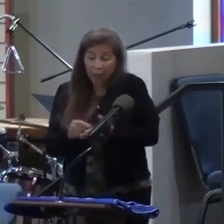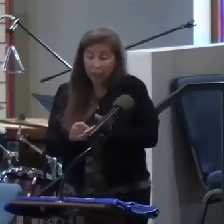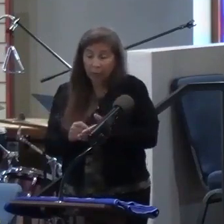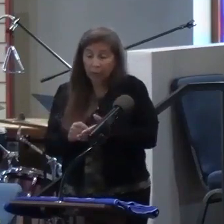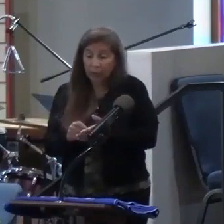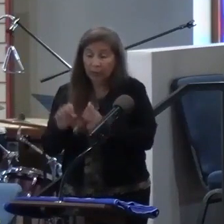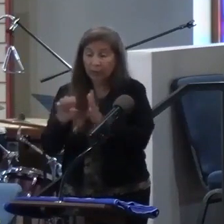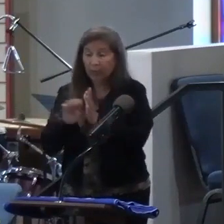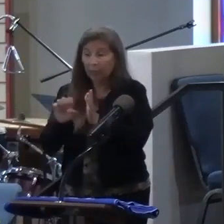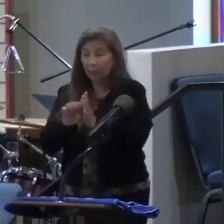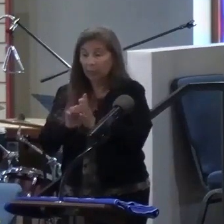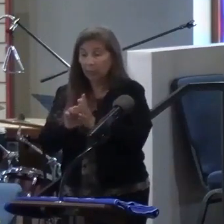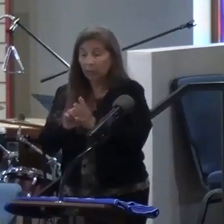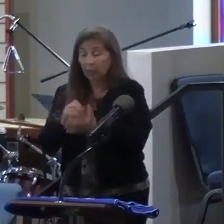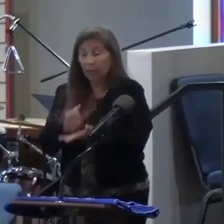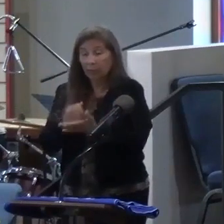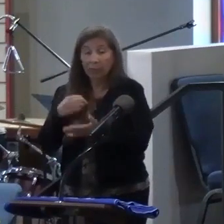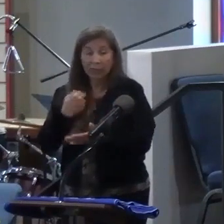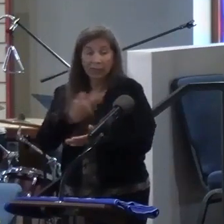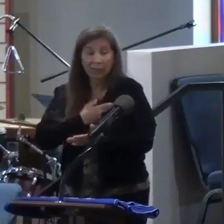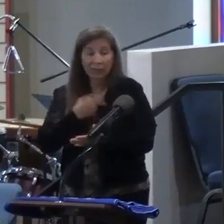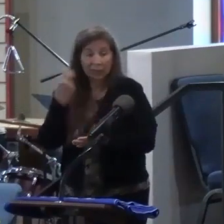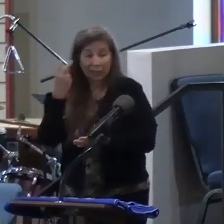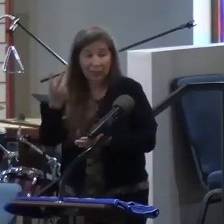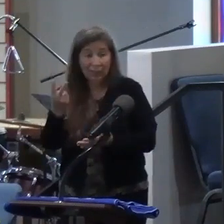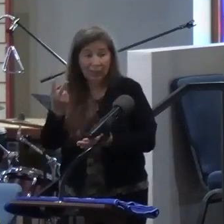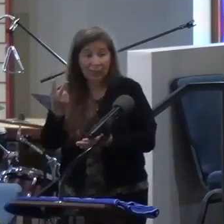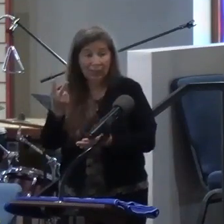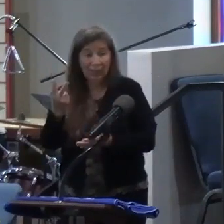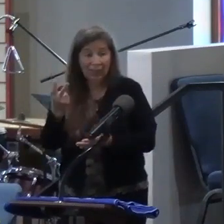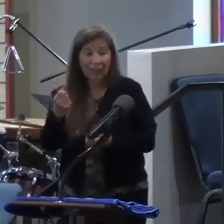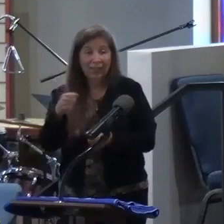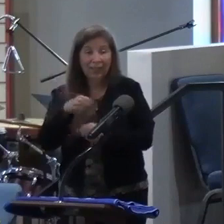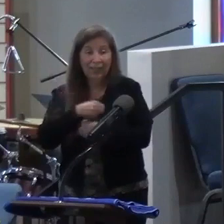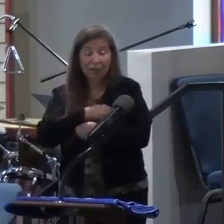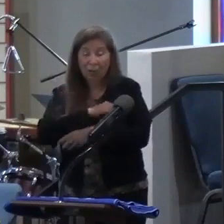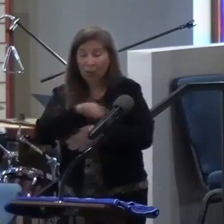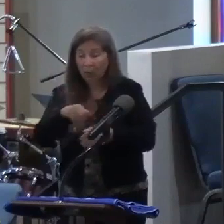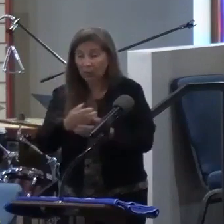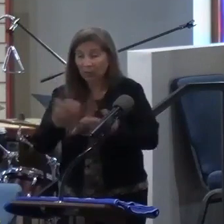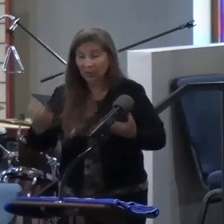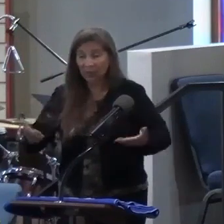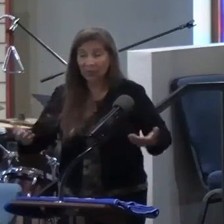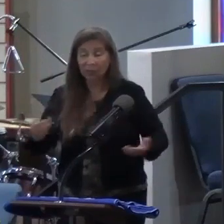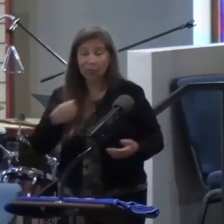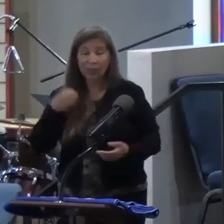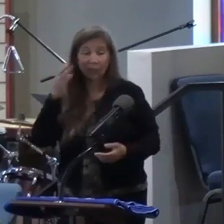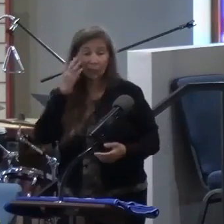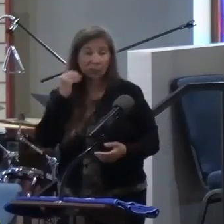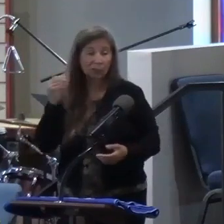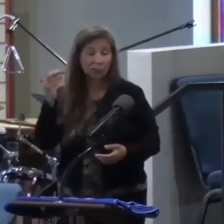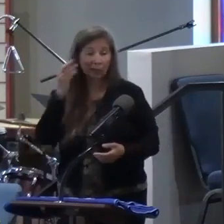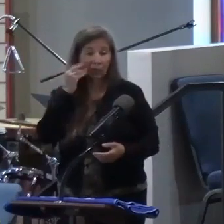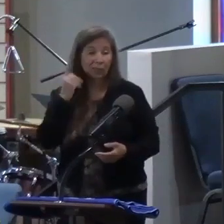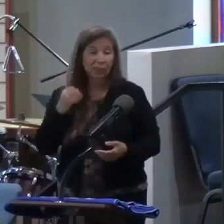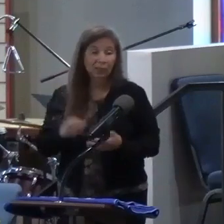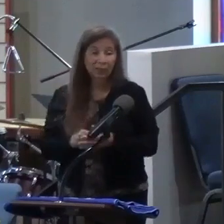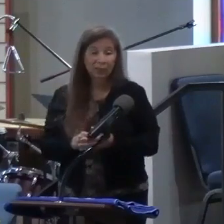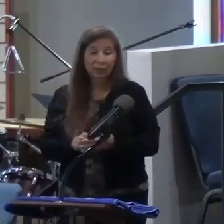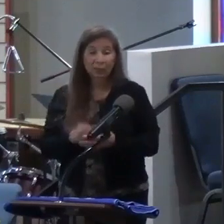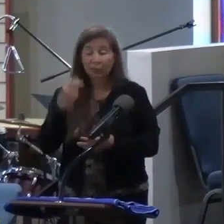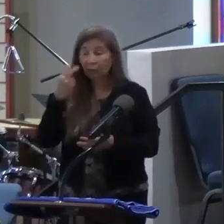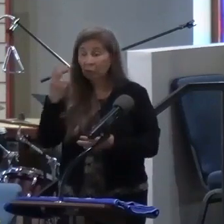help us see how He is present in every thing we go through, in every situation we go through, whether we can